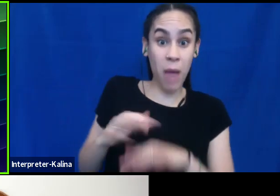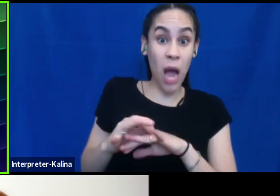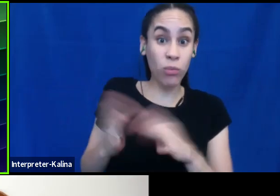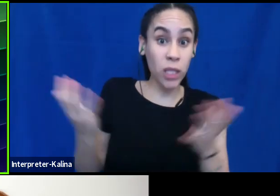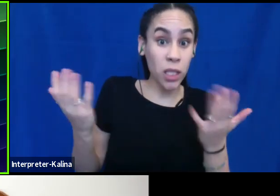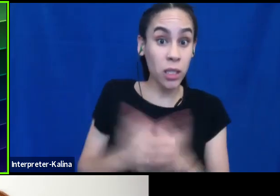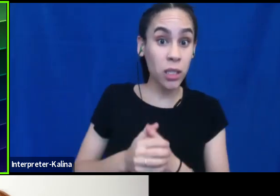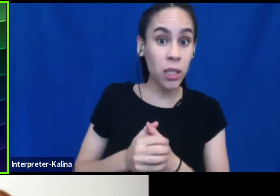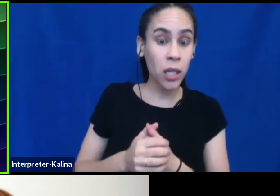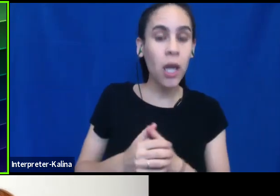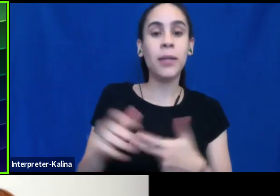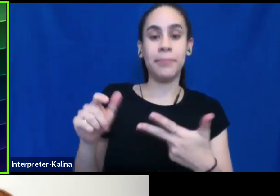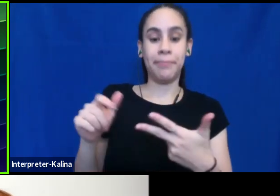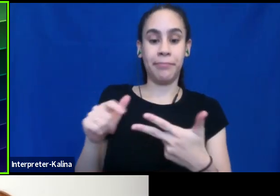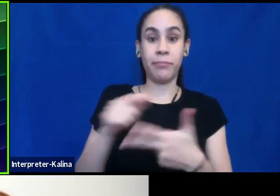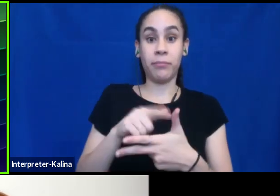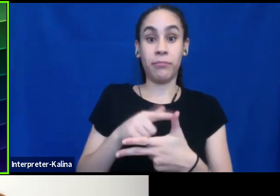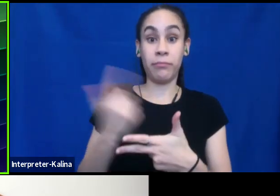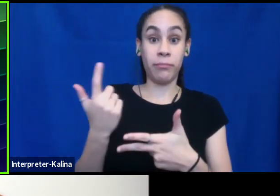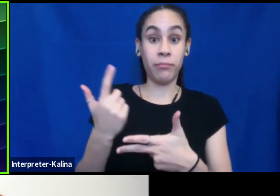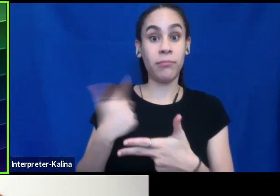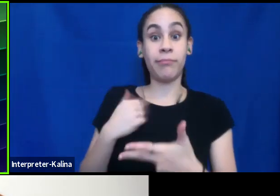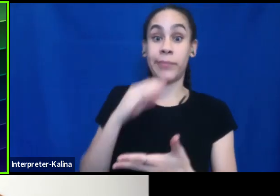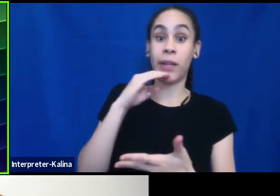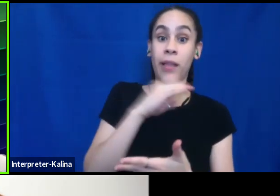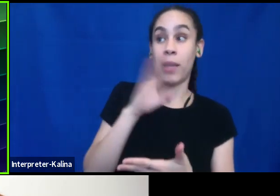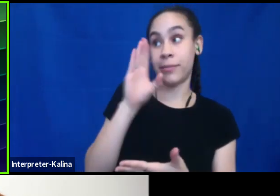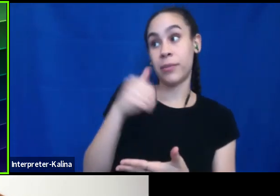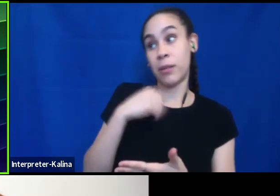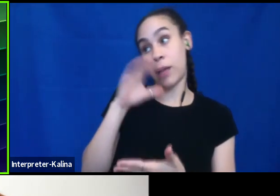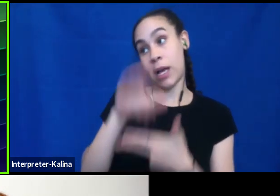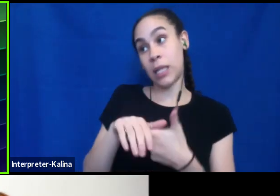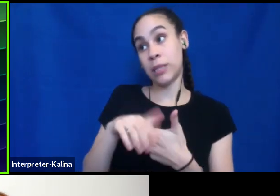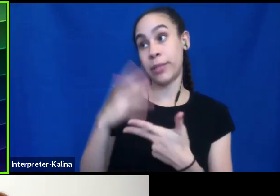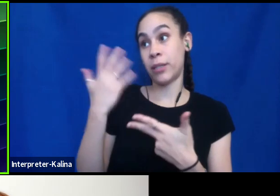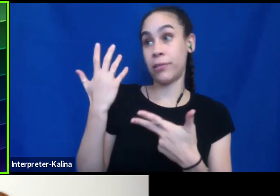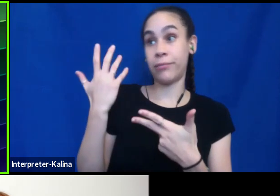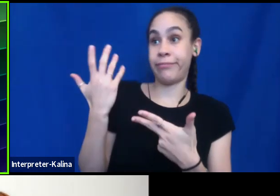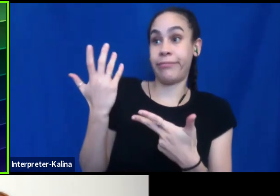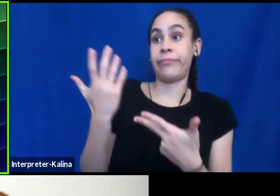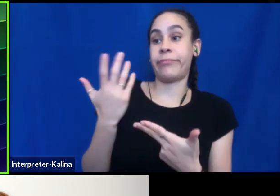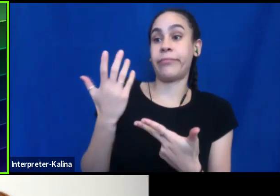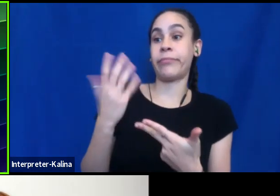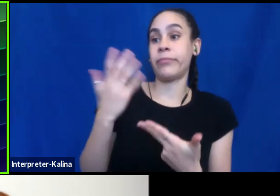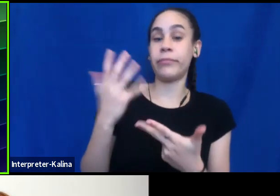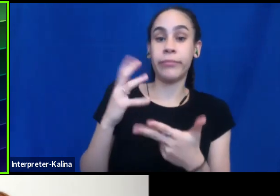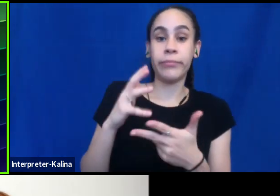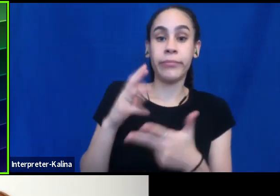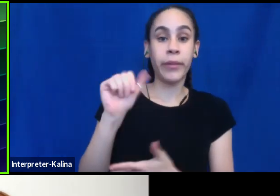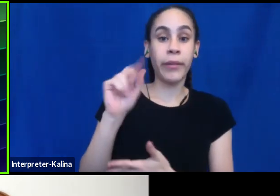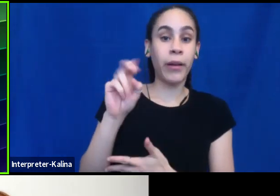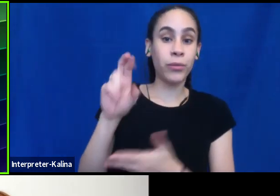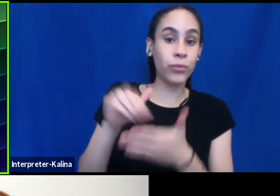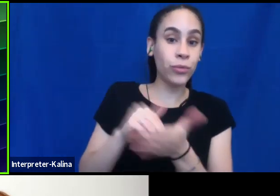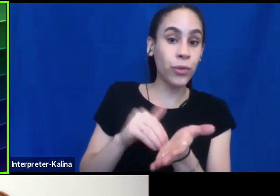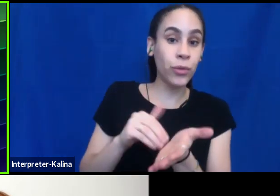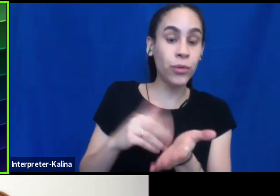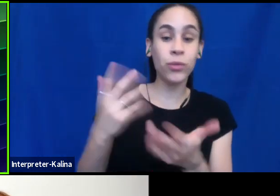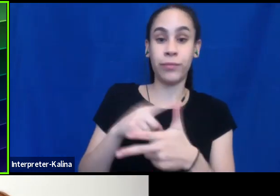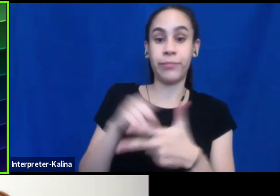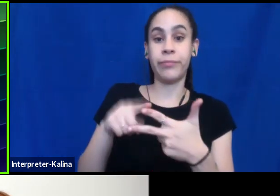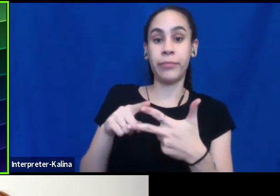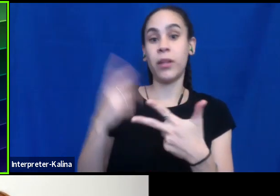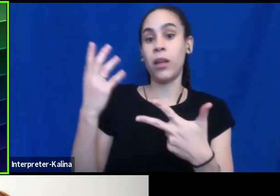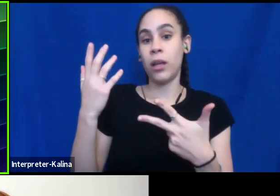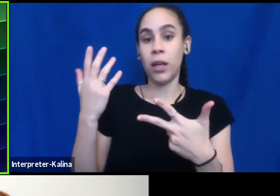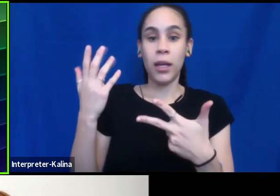one is to flat out lie and say, Oh, you know, my husband is, you know, an oncologist. Um, the second is to deflect, you know, what a lovely